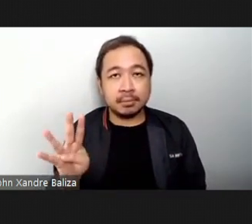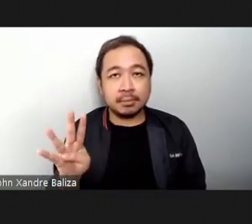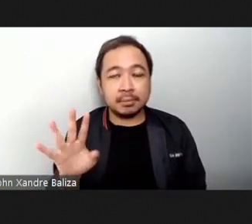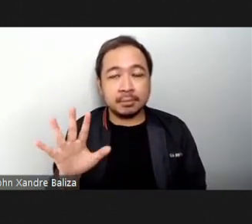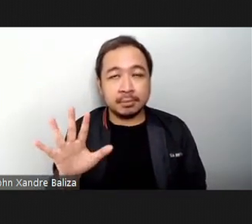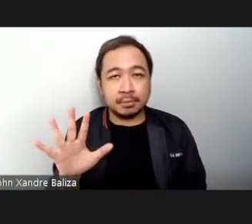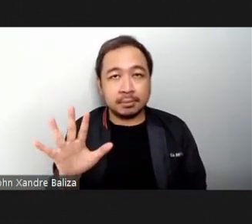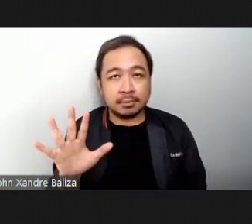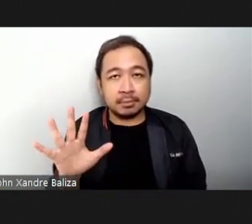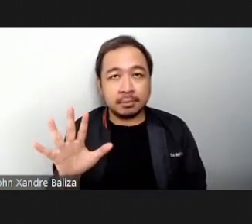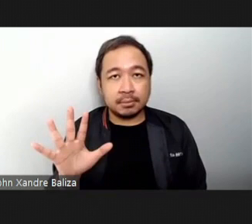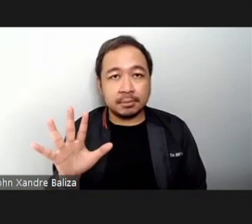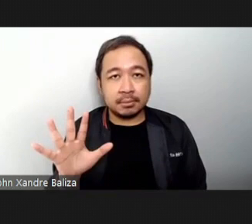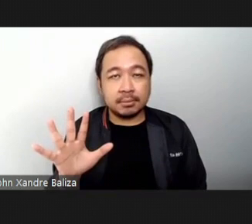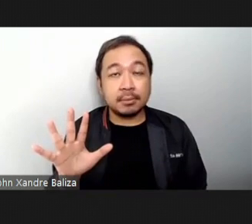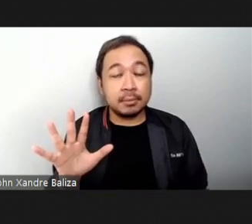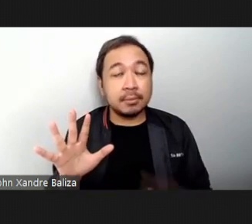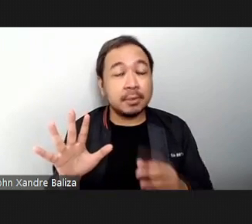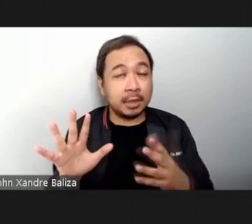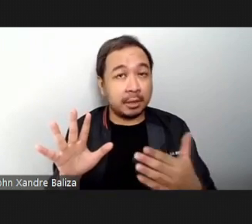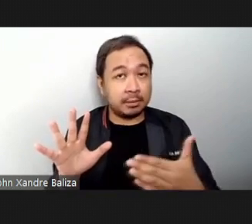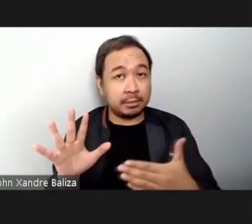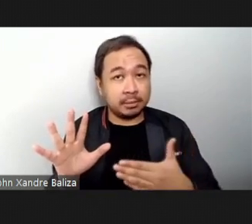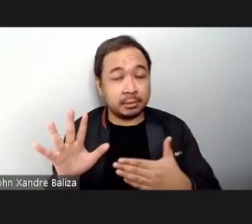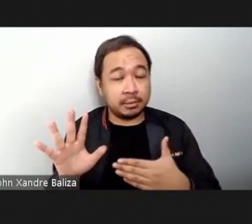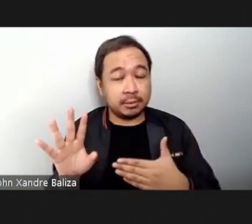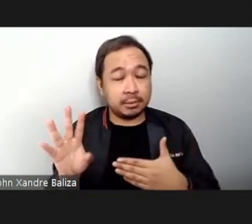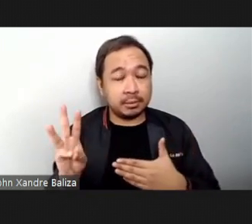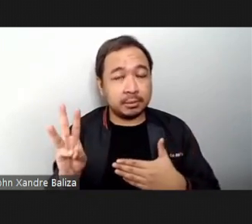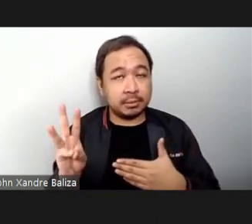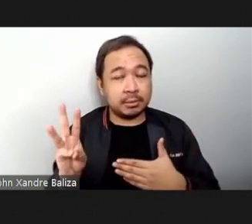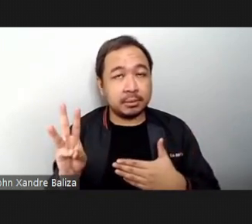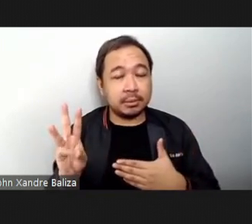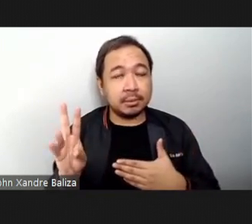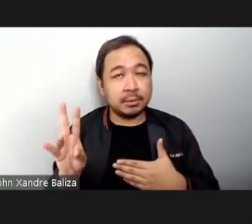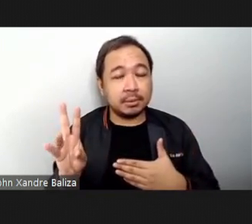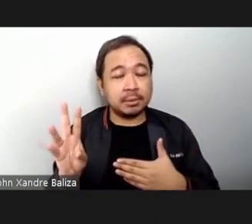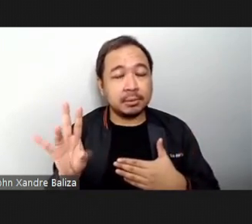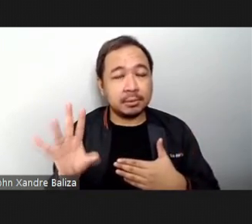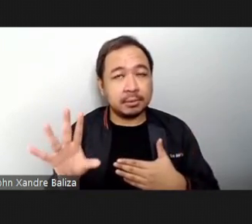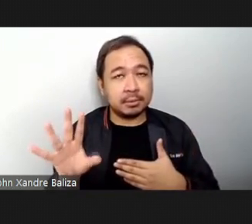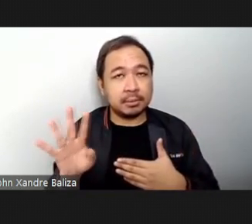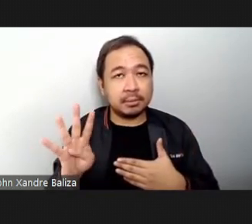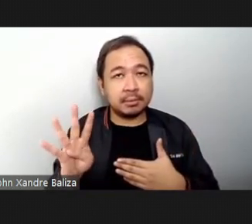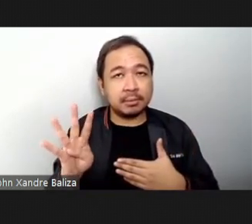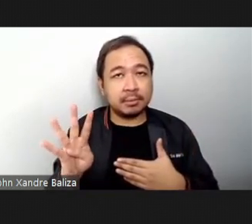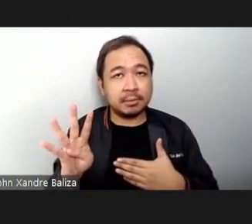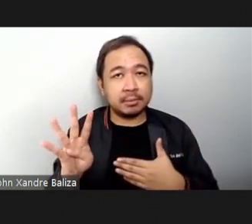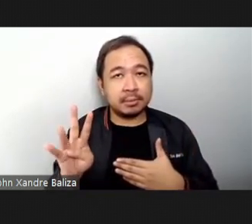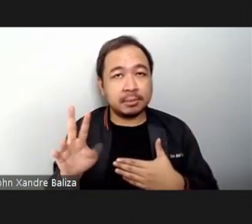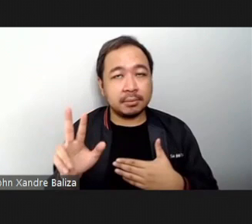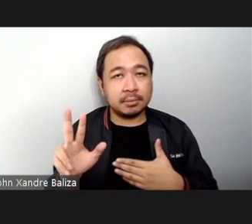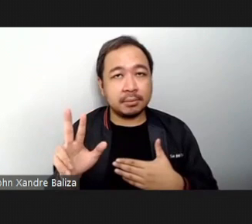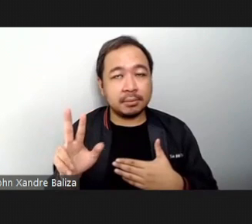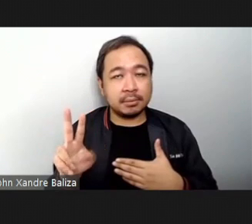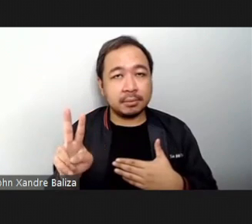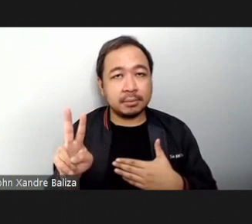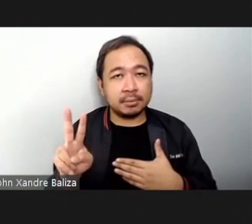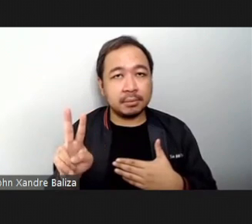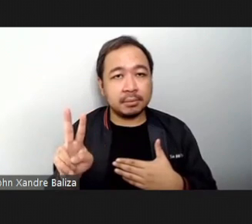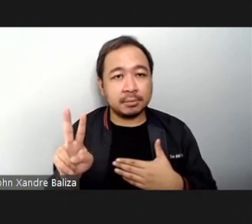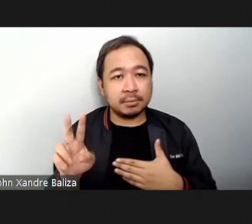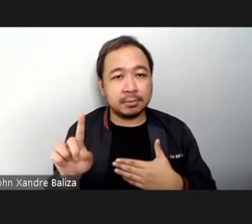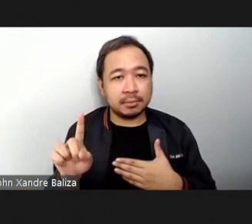Five And exhale for seven Six Five Four Three Two